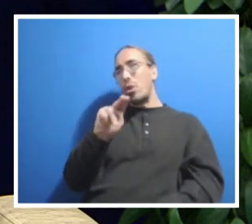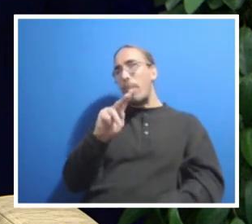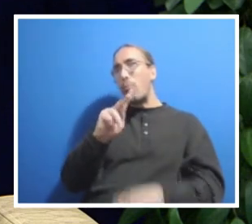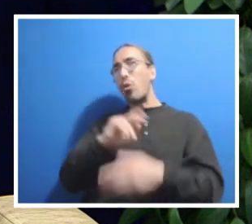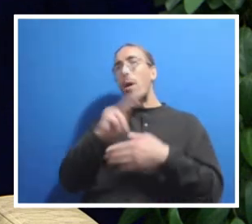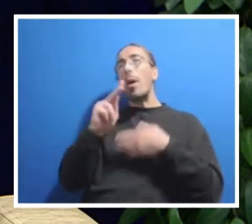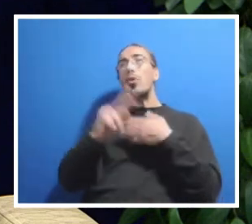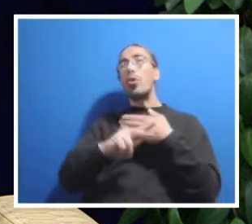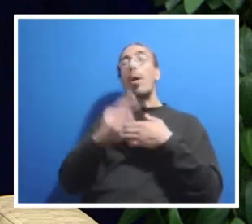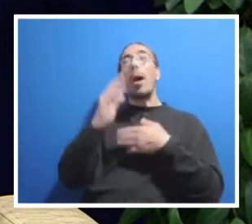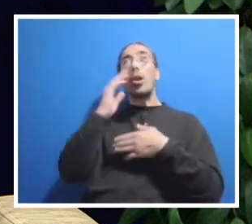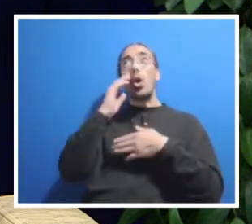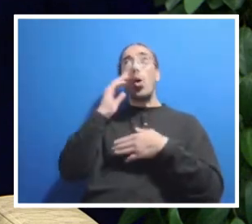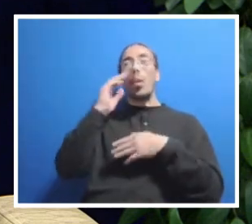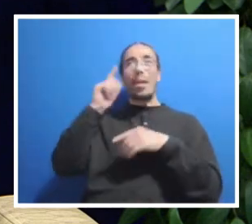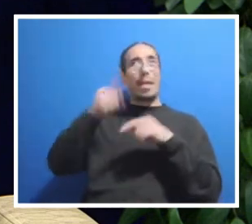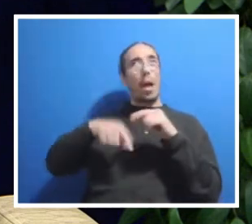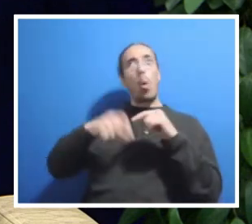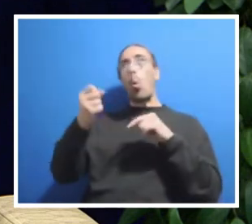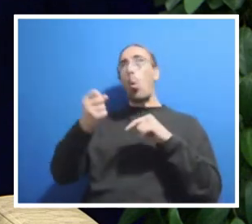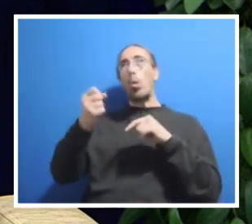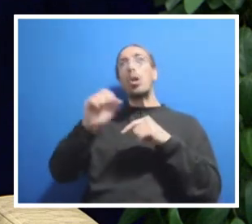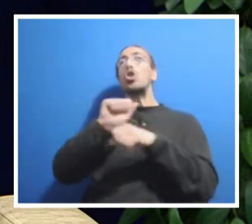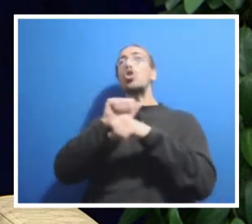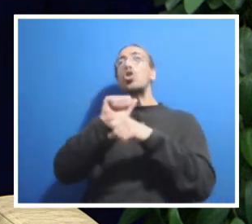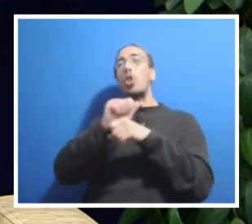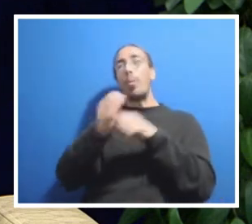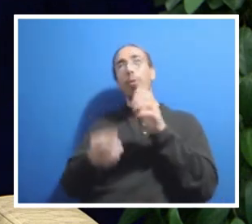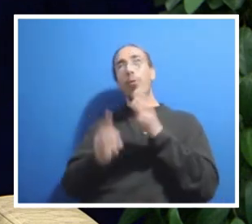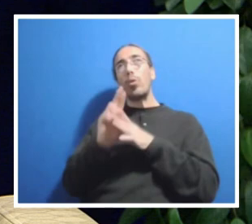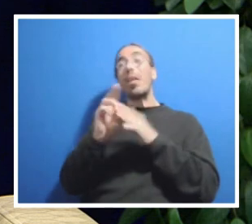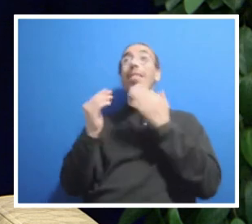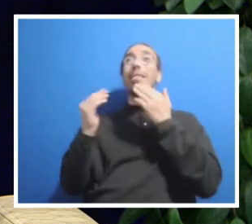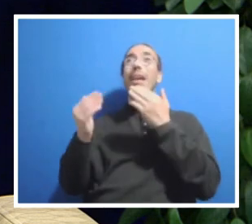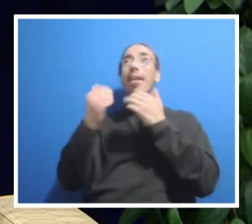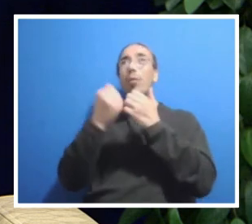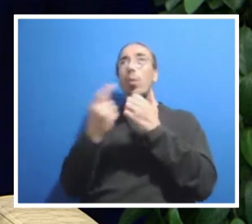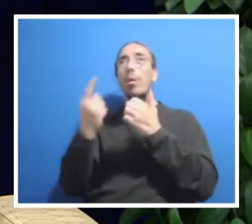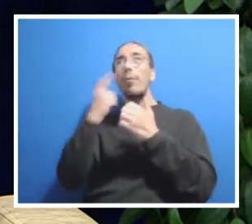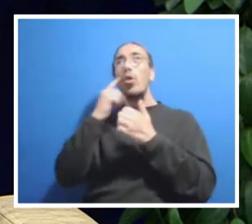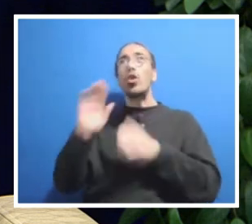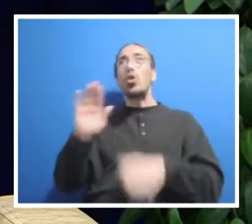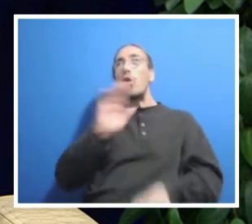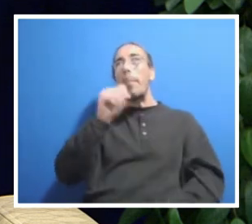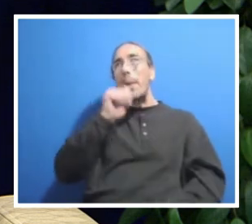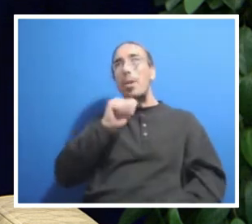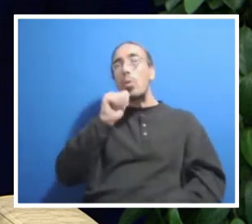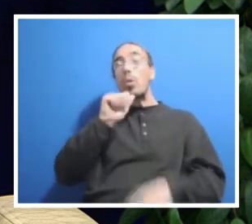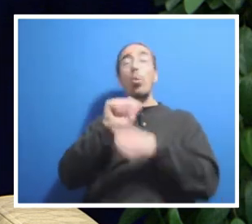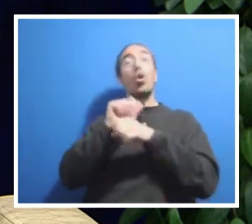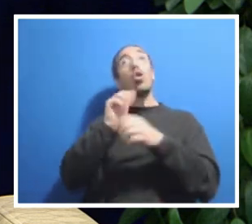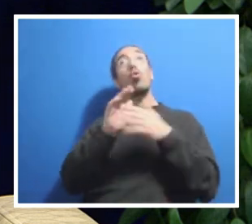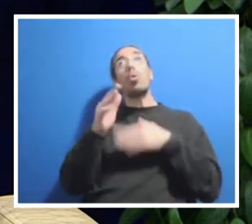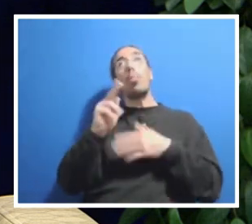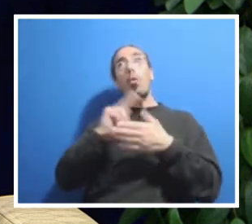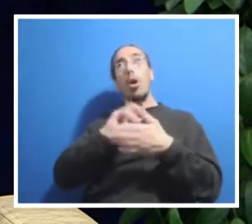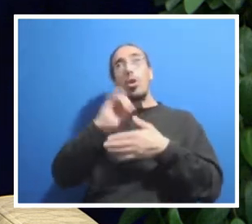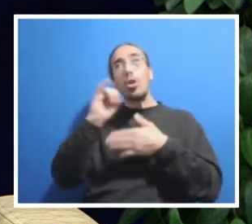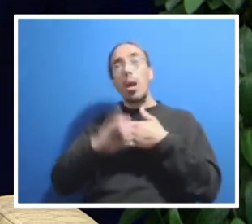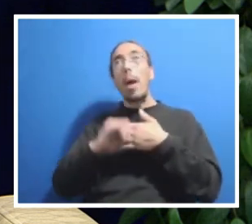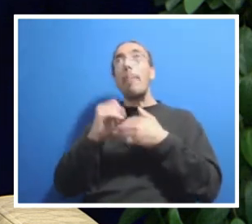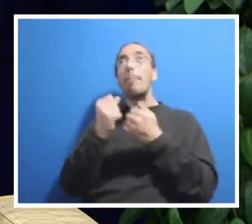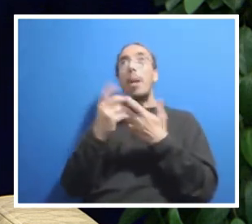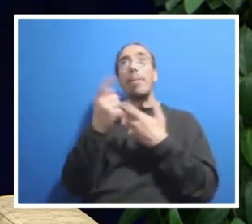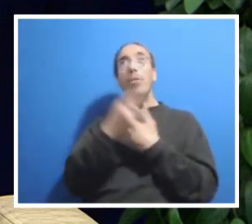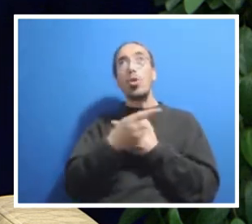on job reviews. And I want to thank all of you for your patience with us as we have worked through this project. I know that there are many of you that have